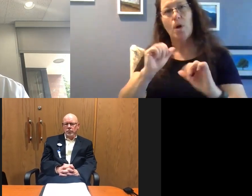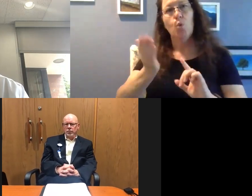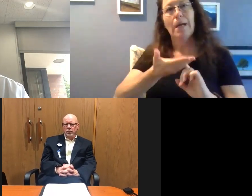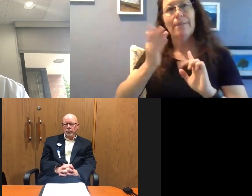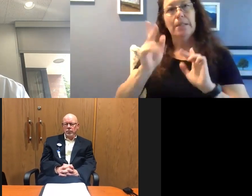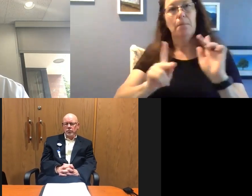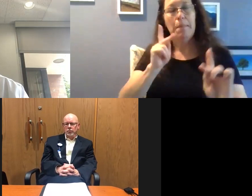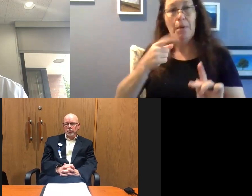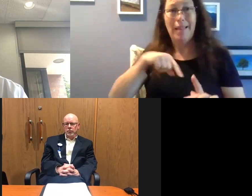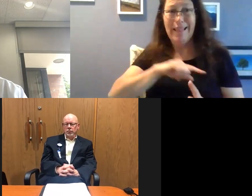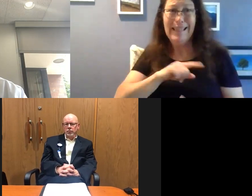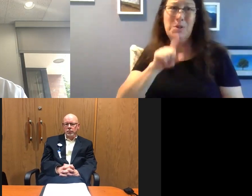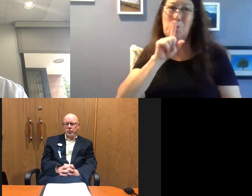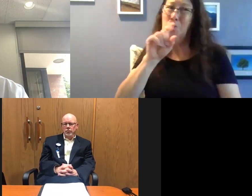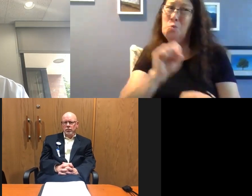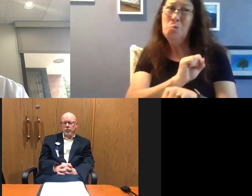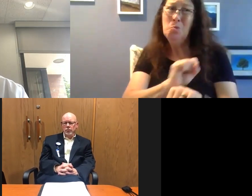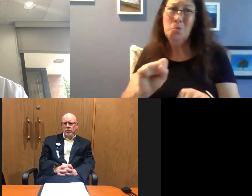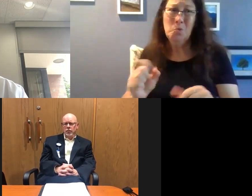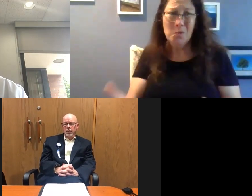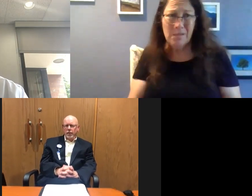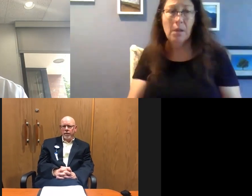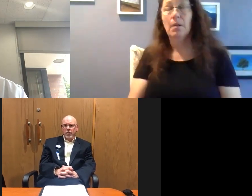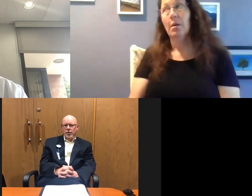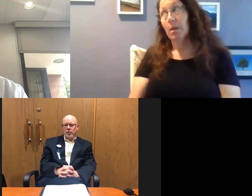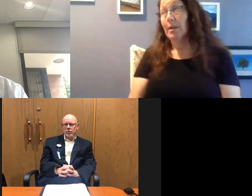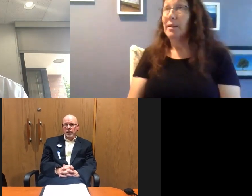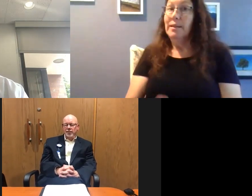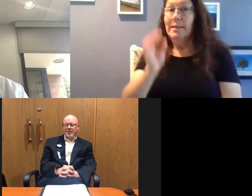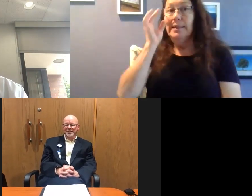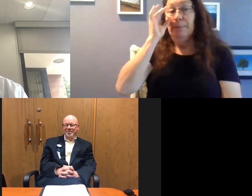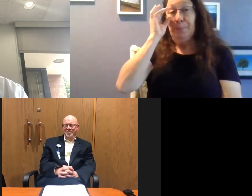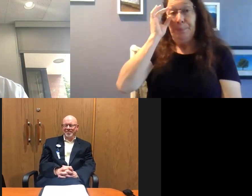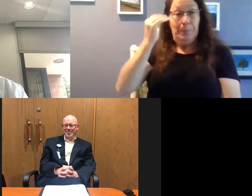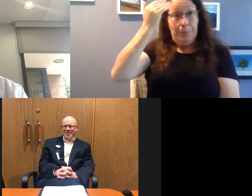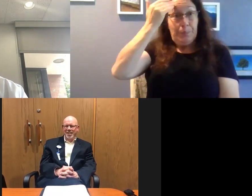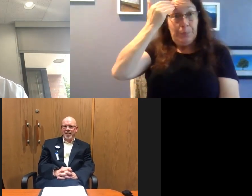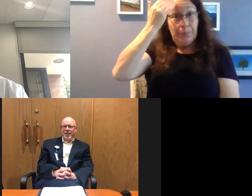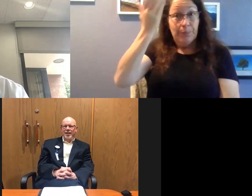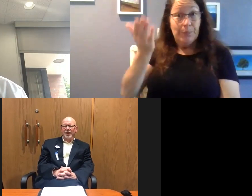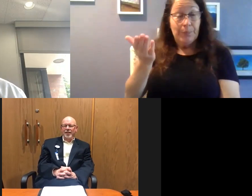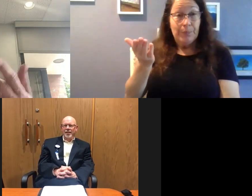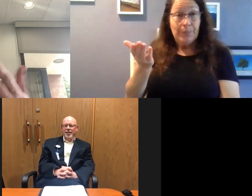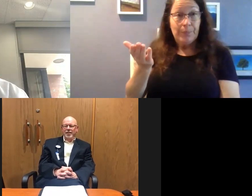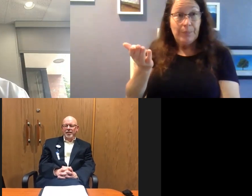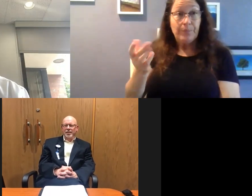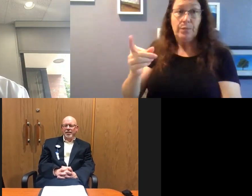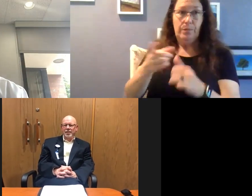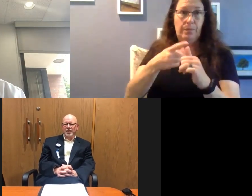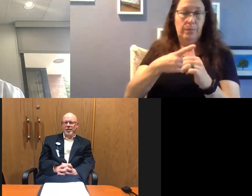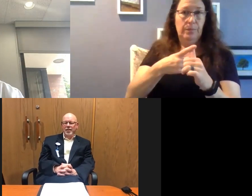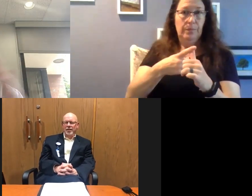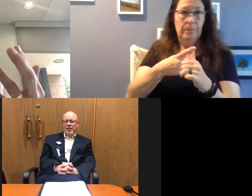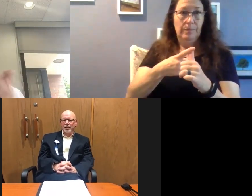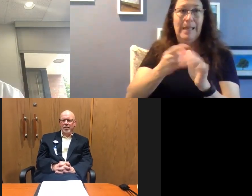public that this is the real thing? Oh boy. That's interesting. You know, there's a lot of it's well, first of all, it's become